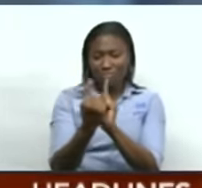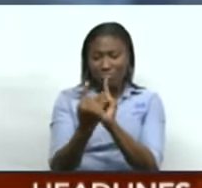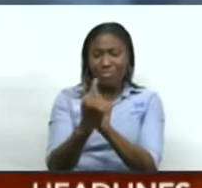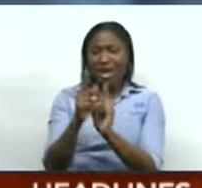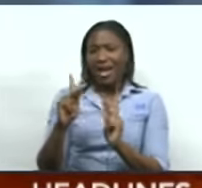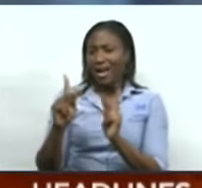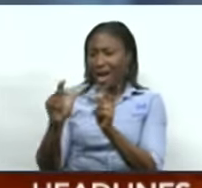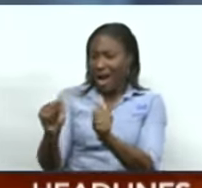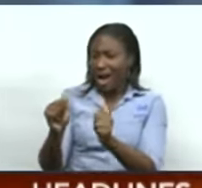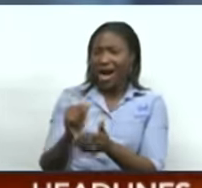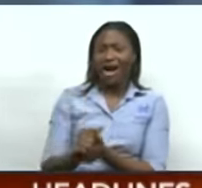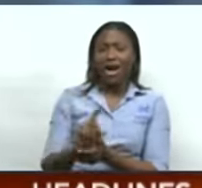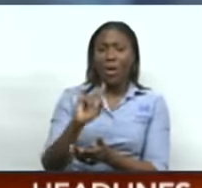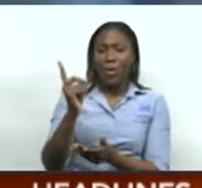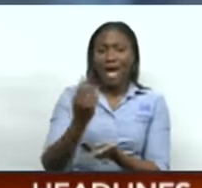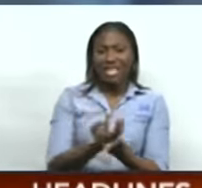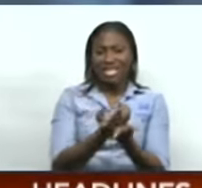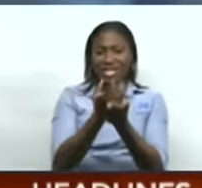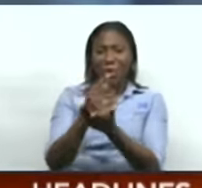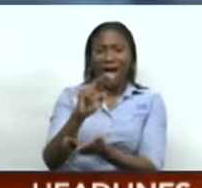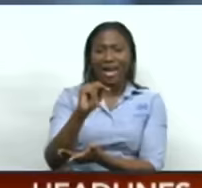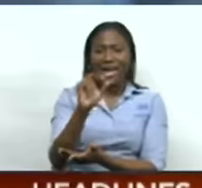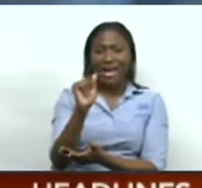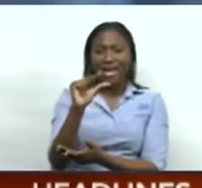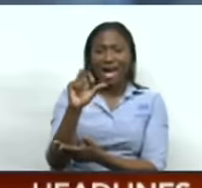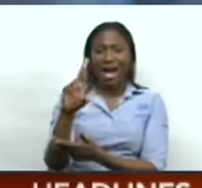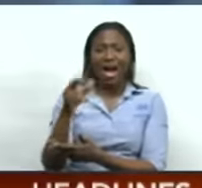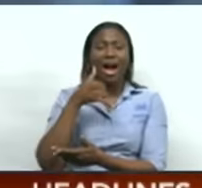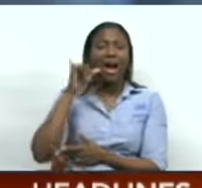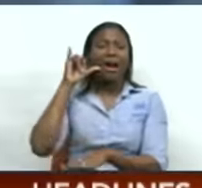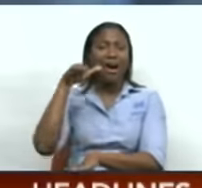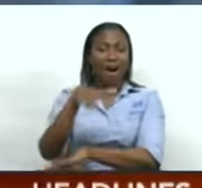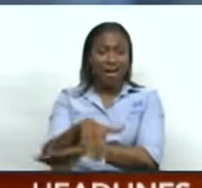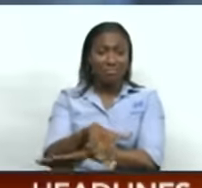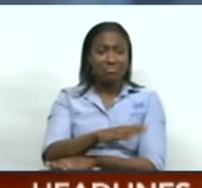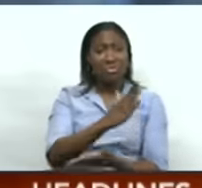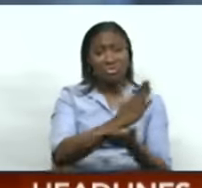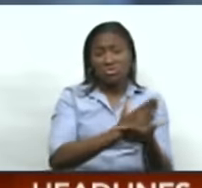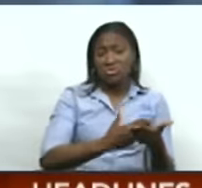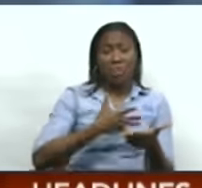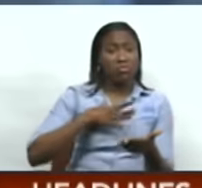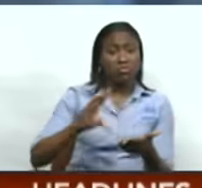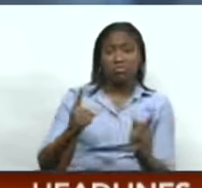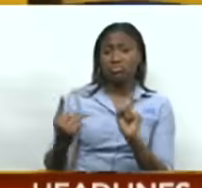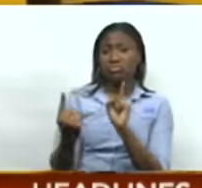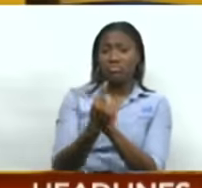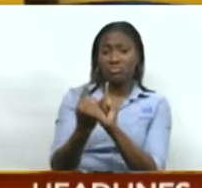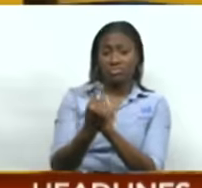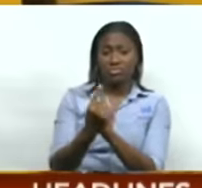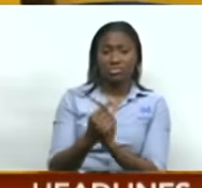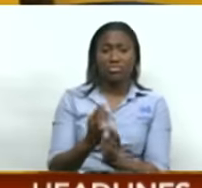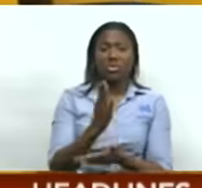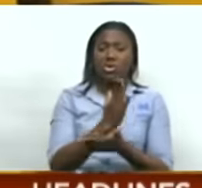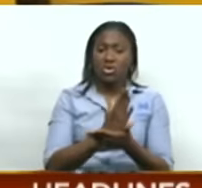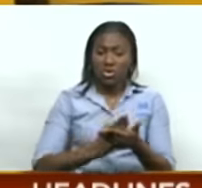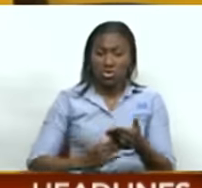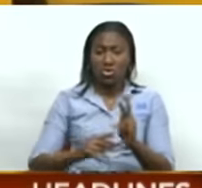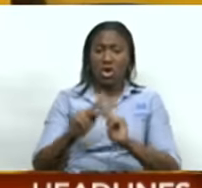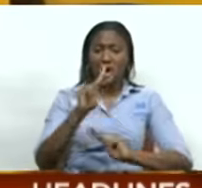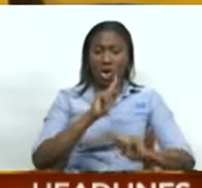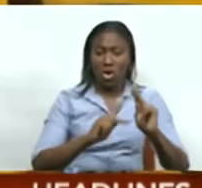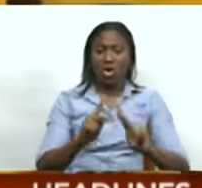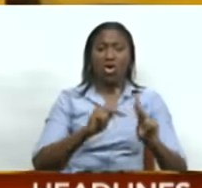Kamala Passat-Bissasa at the Diwali Nagar last evening, several others were not. A group of UNC supporters assembled outside the